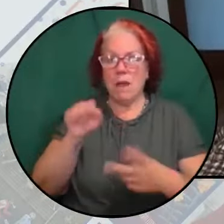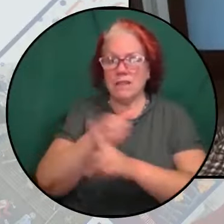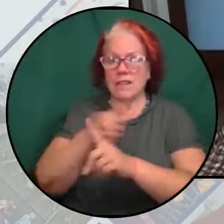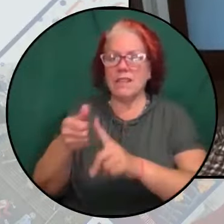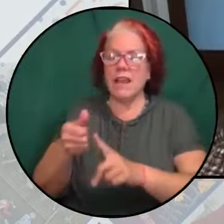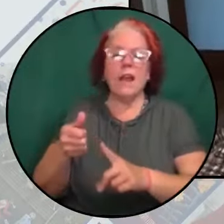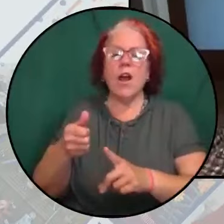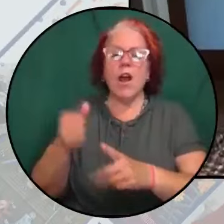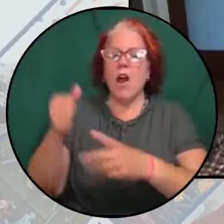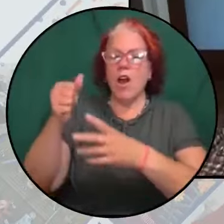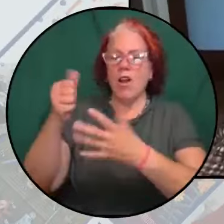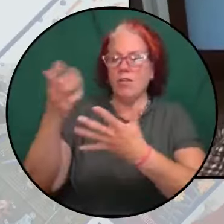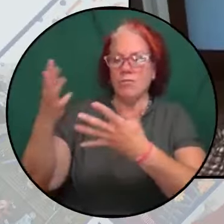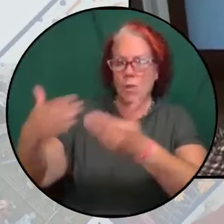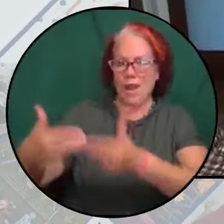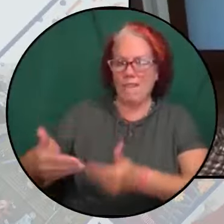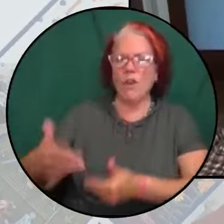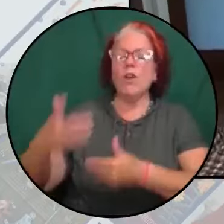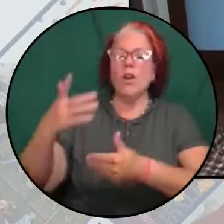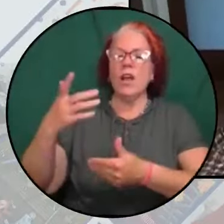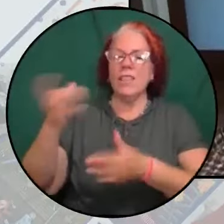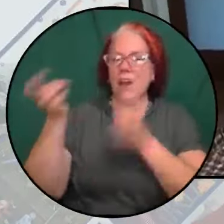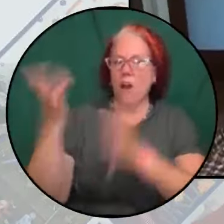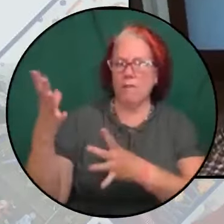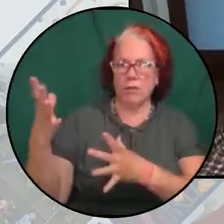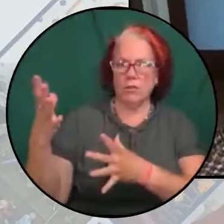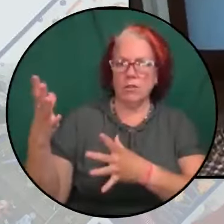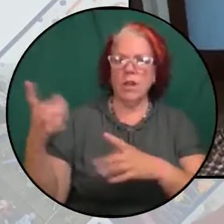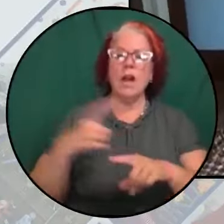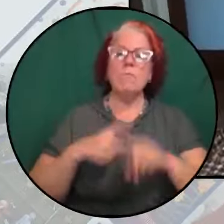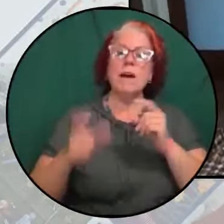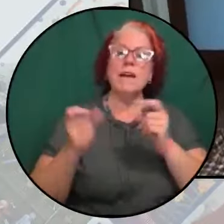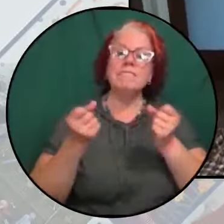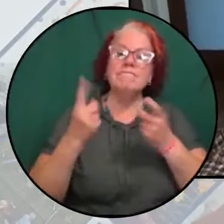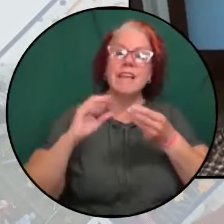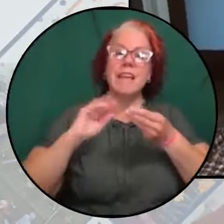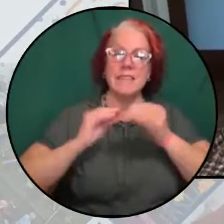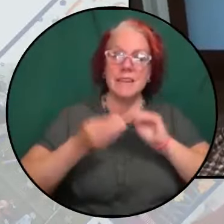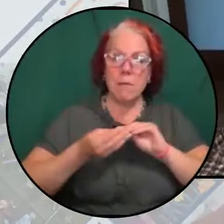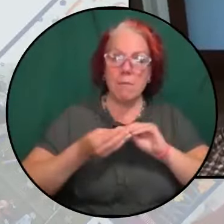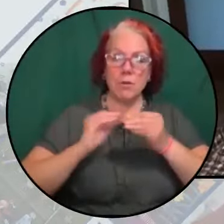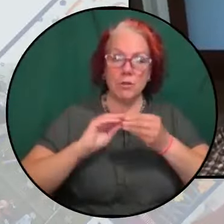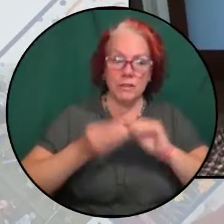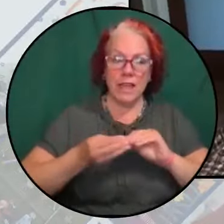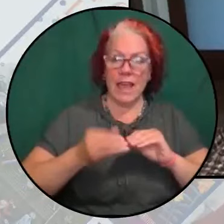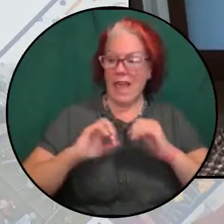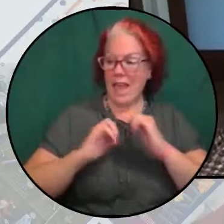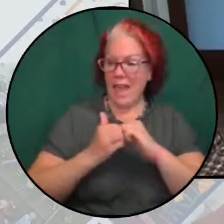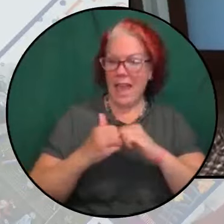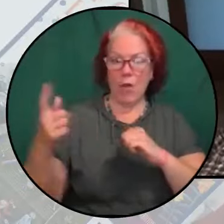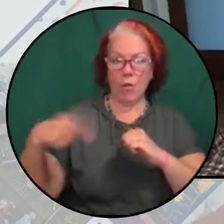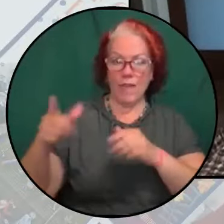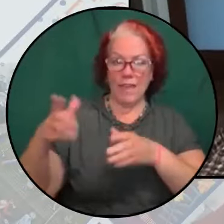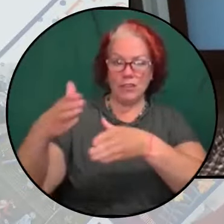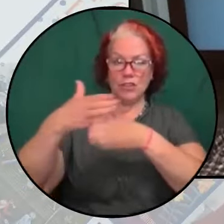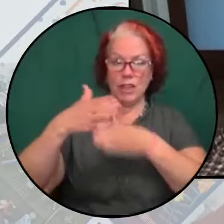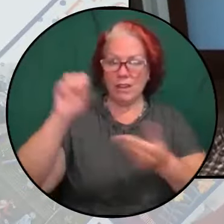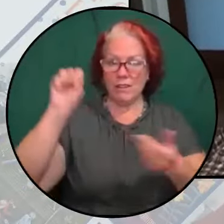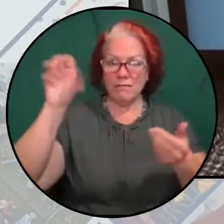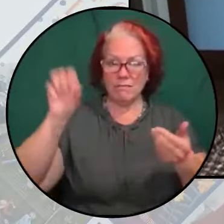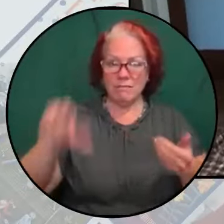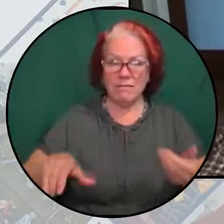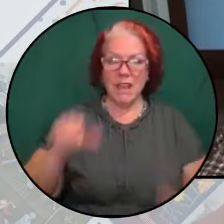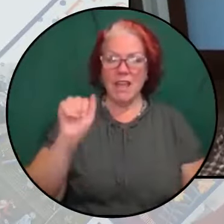But what ought to be so obvious about the way these death numbers are shared is that the IDF,